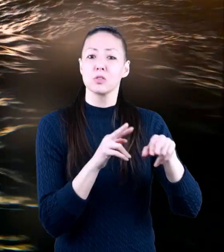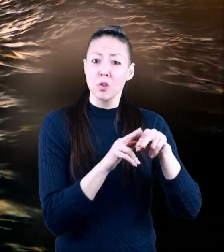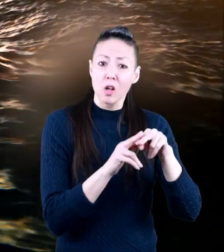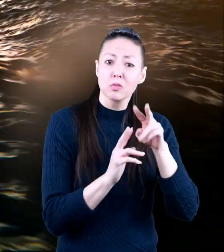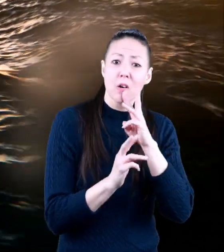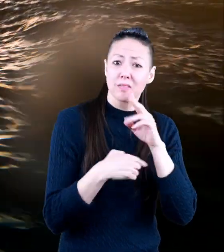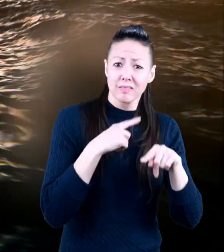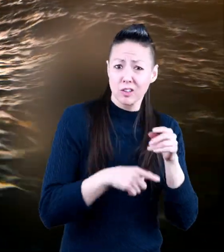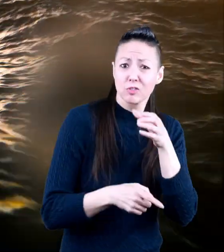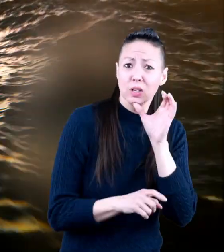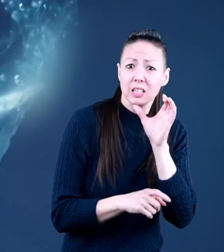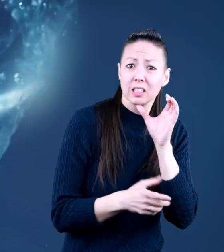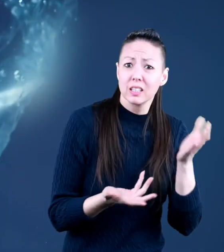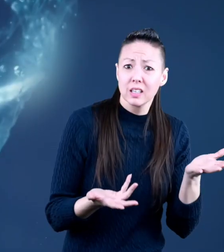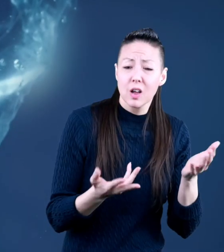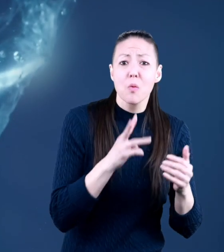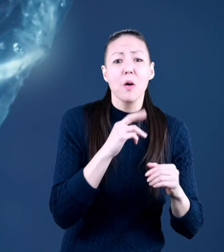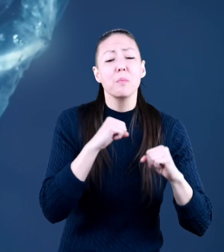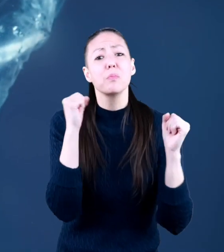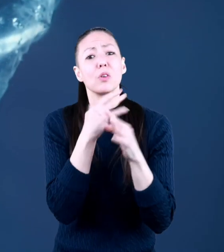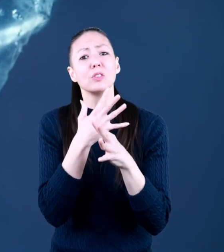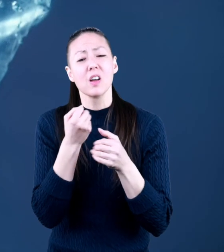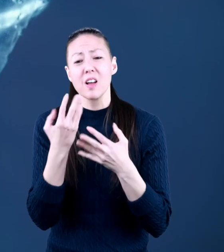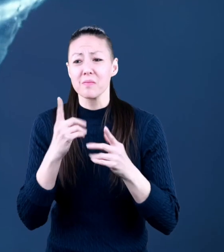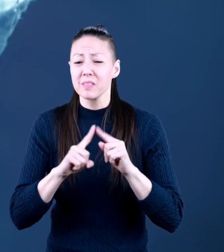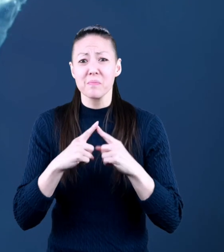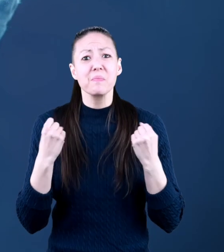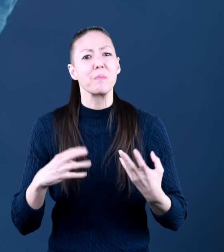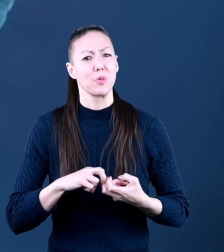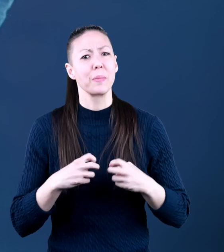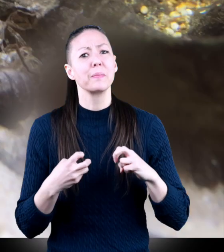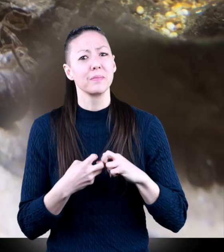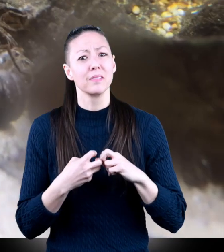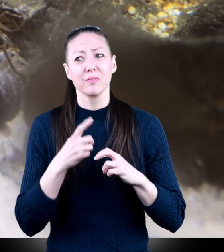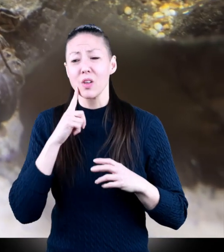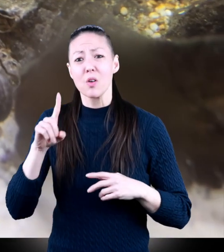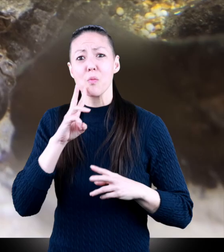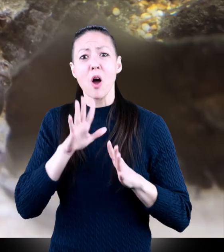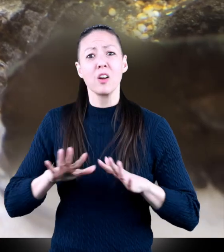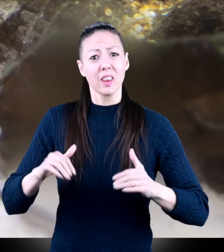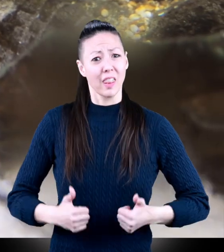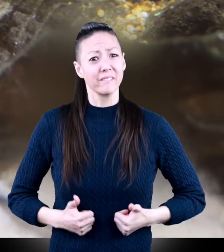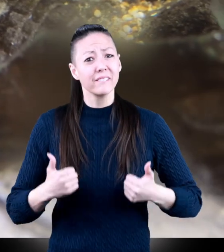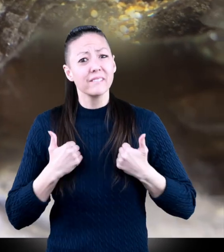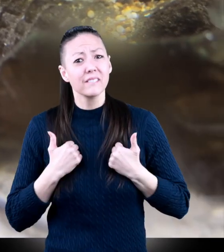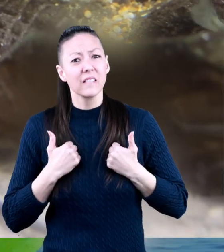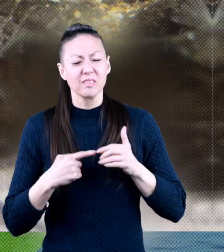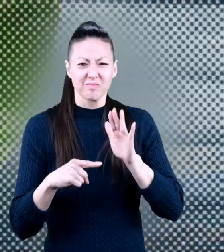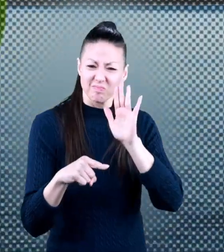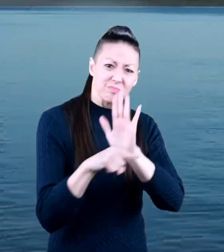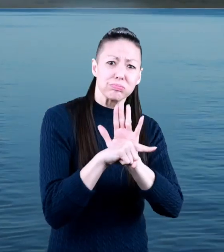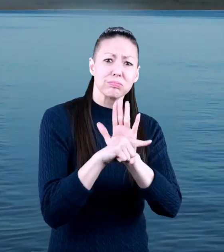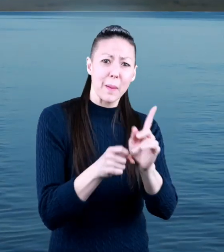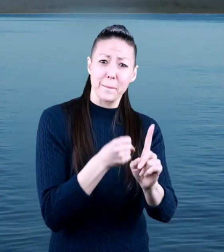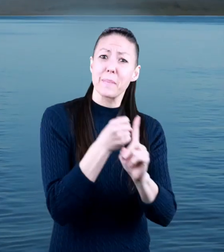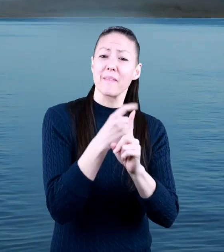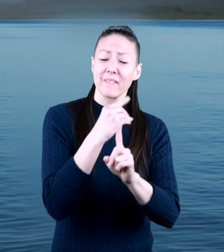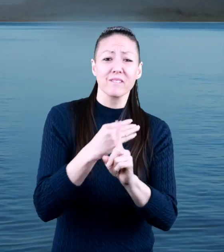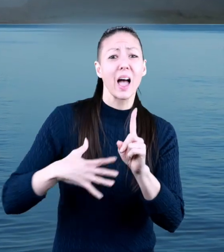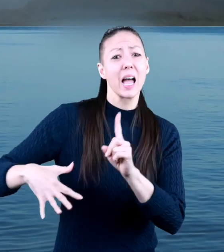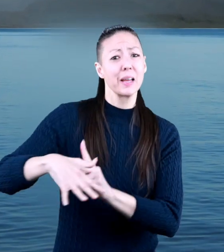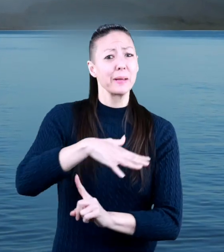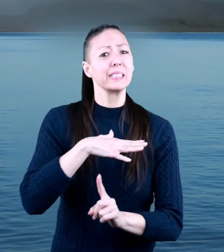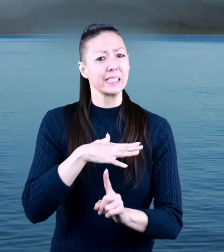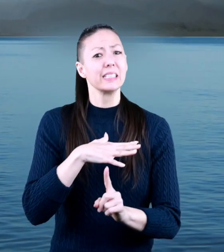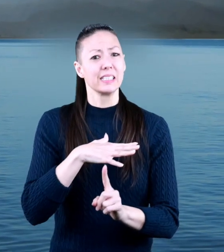drink salt water from the ocean water pollution causes many problems for the aquatic life living there and has major negative